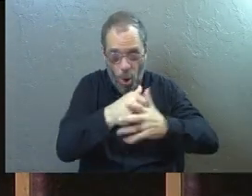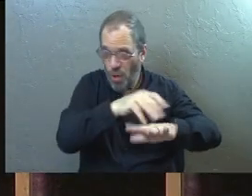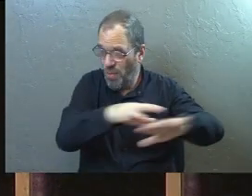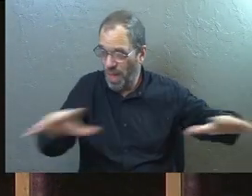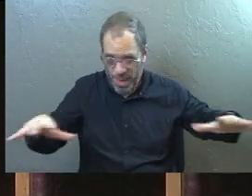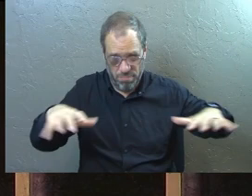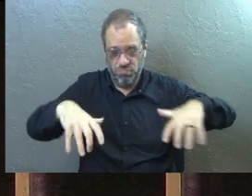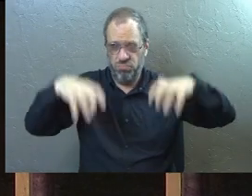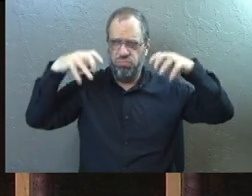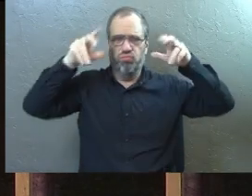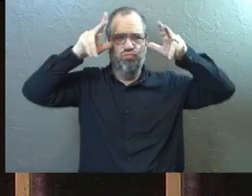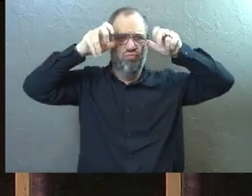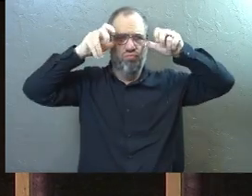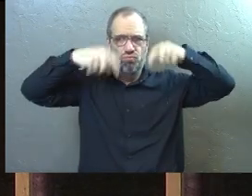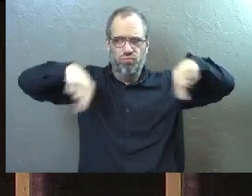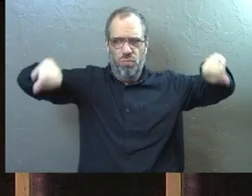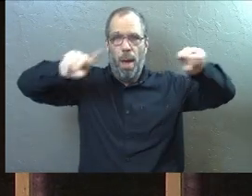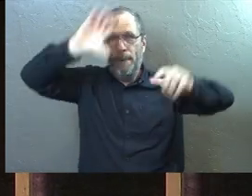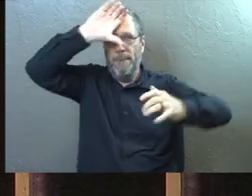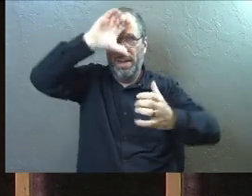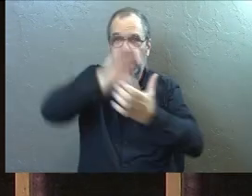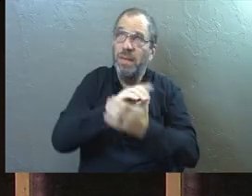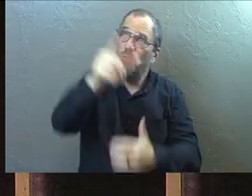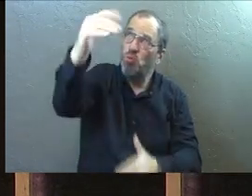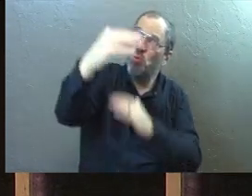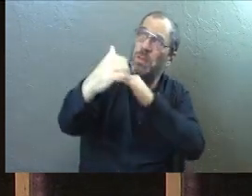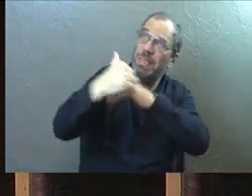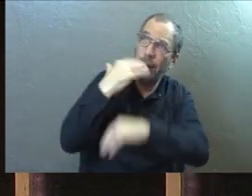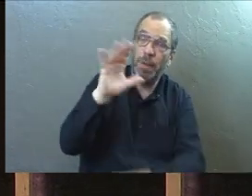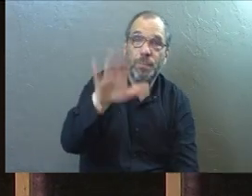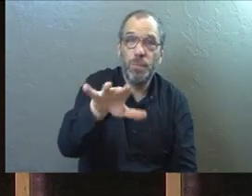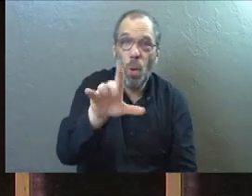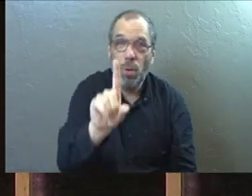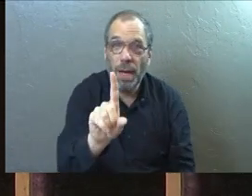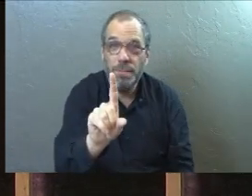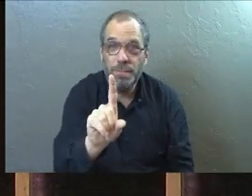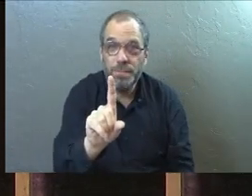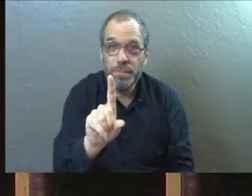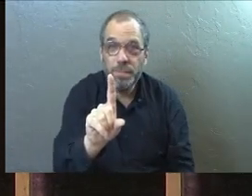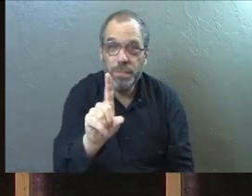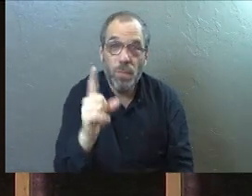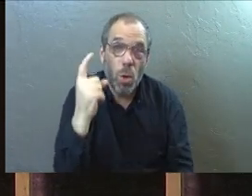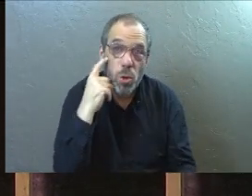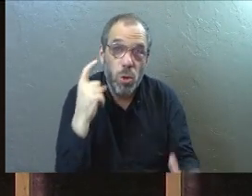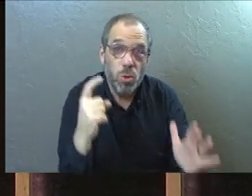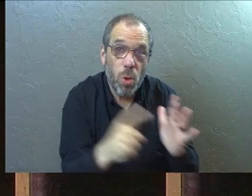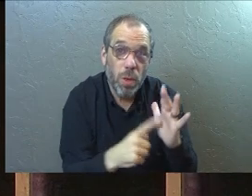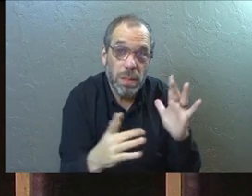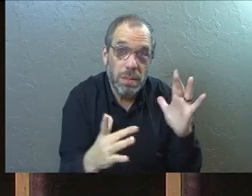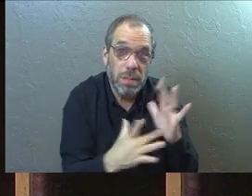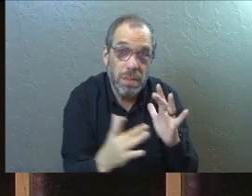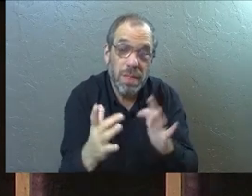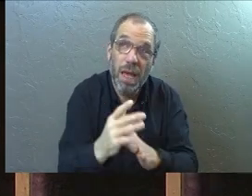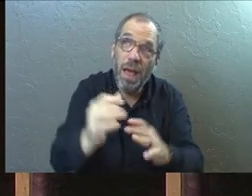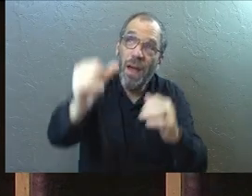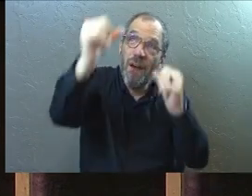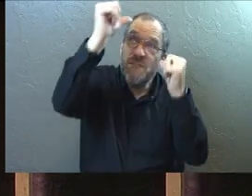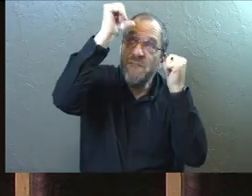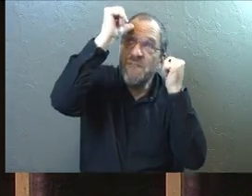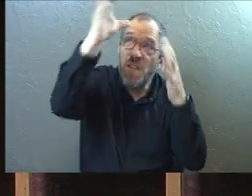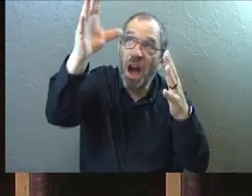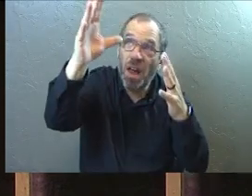these people standing here so that they will believe that you sent me. Now really quick pause. Notice Jesus is saying, father,